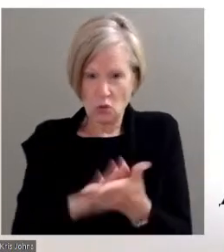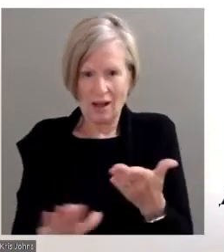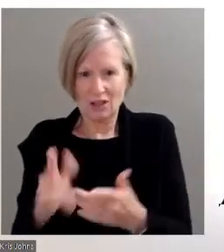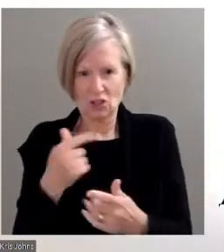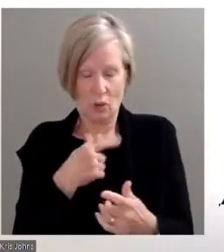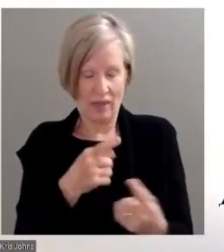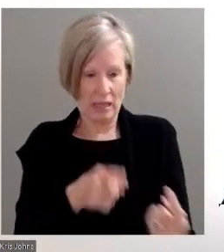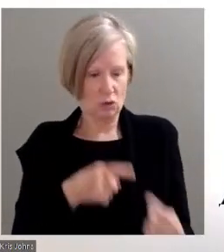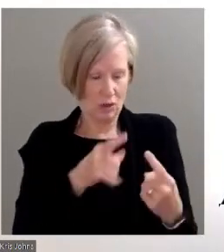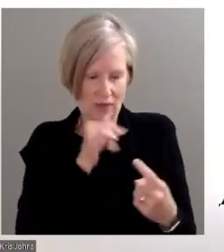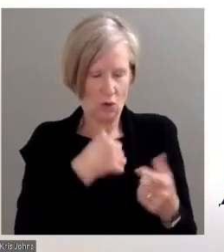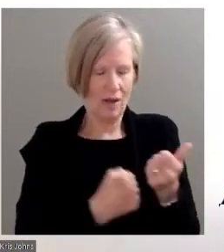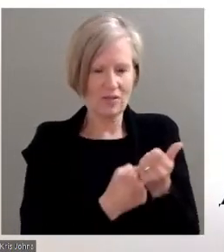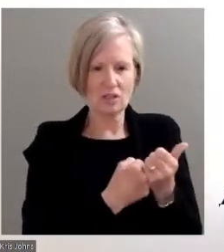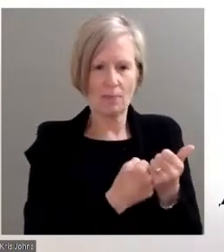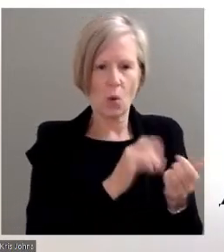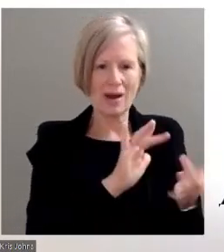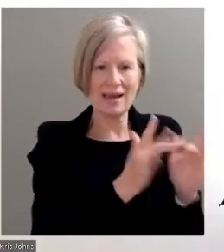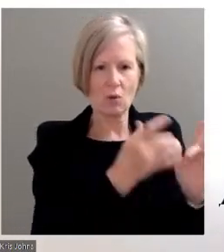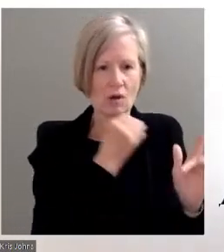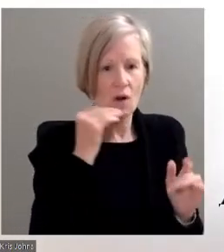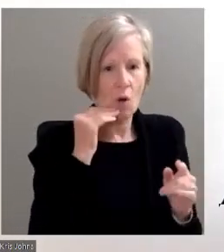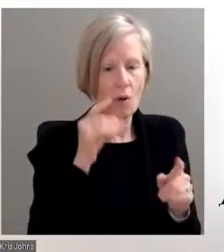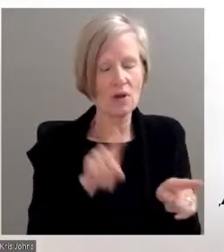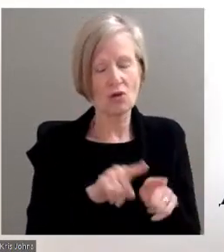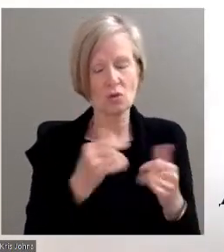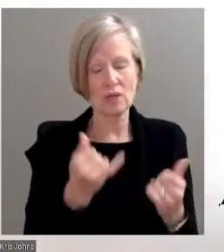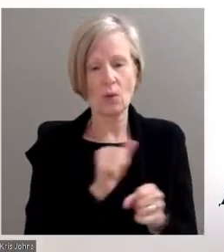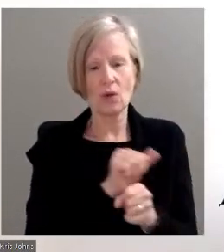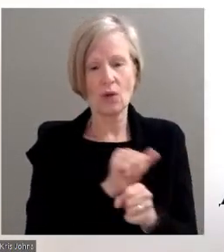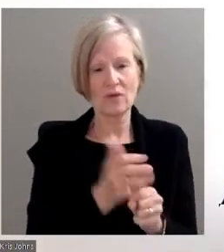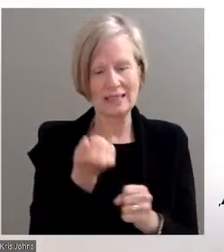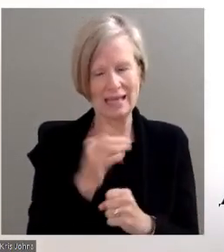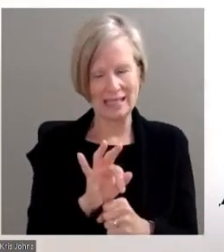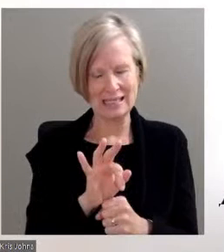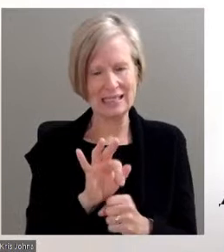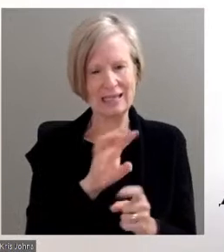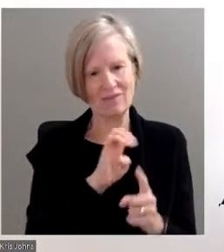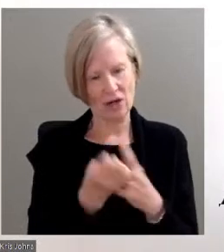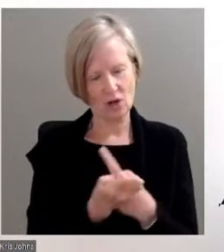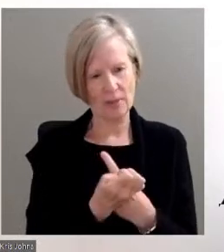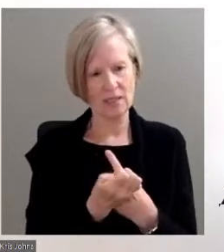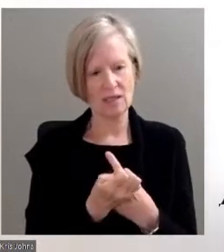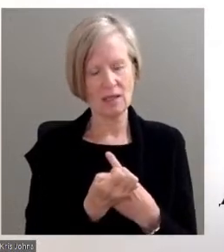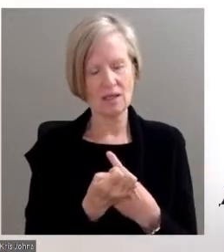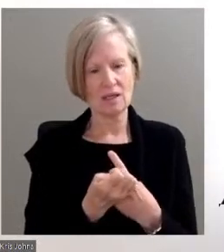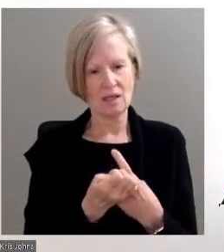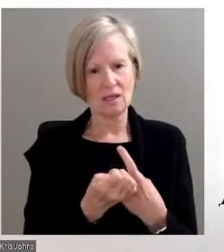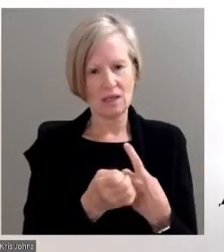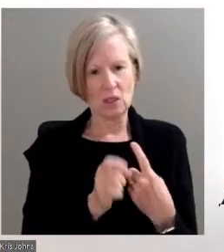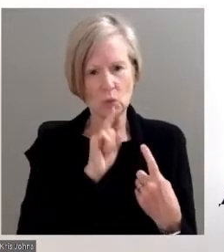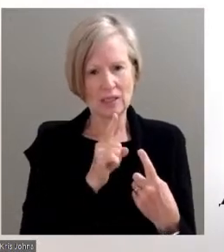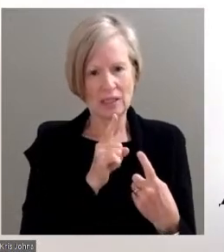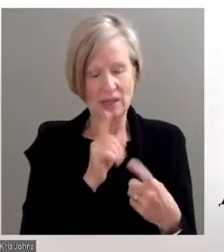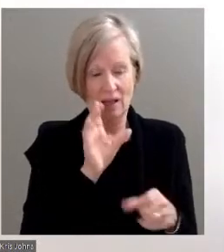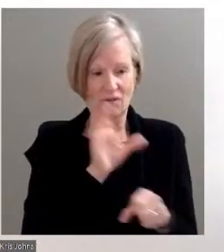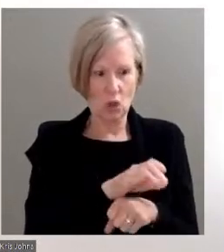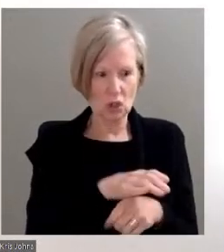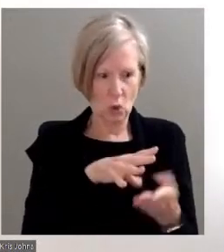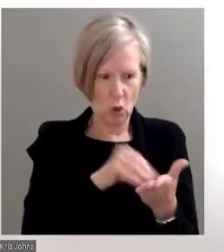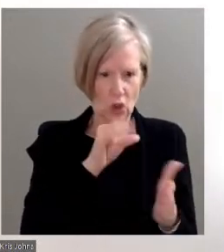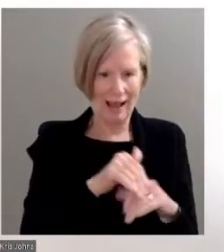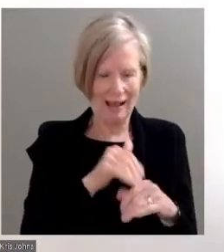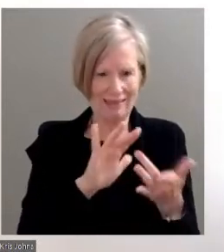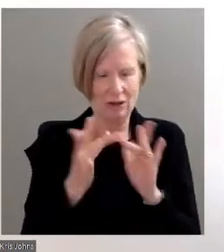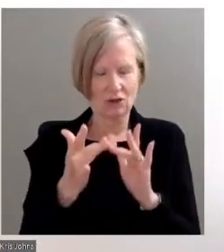without having a support network at home, and then also now in this COVID-19 environment, really being forced to learn online. And I